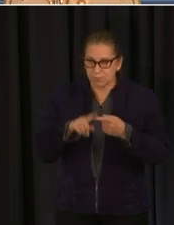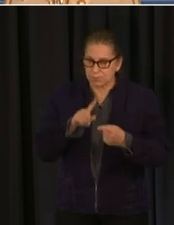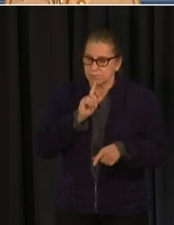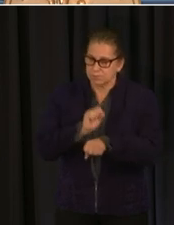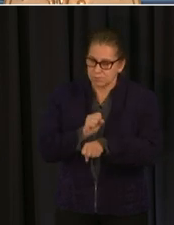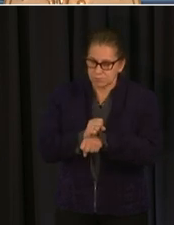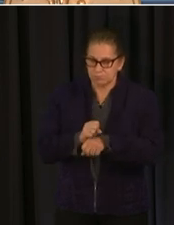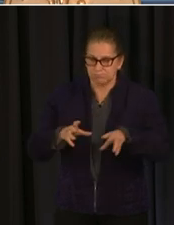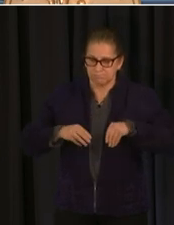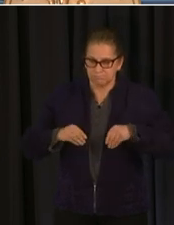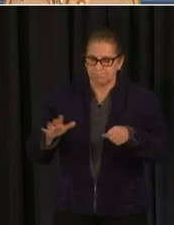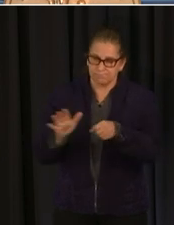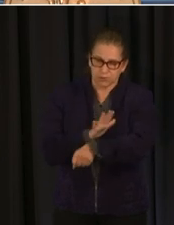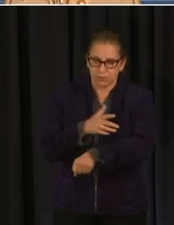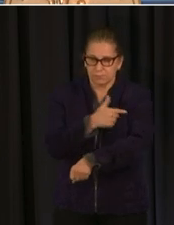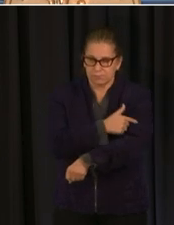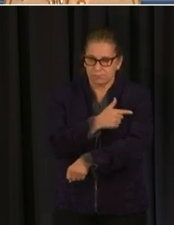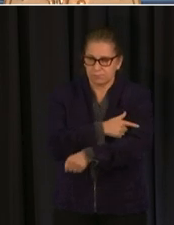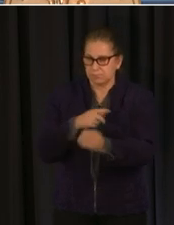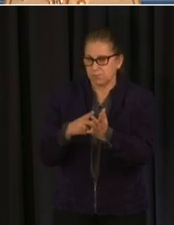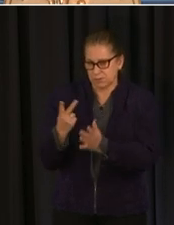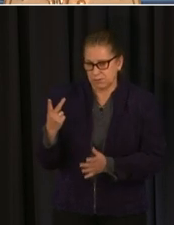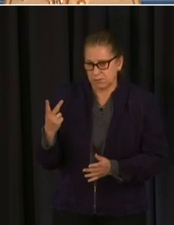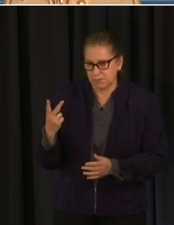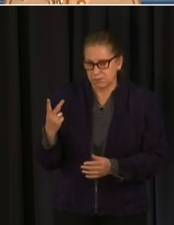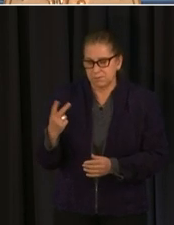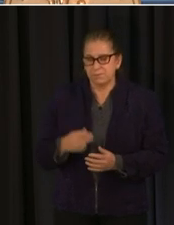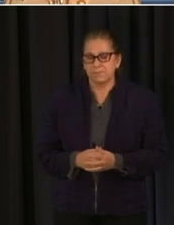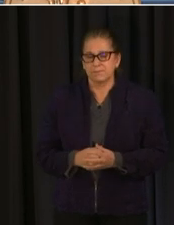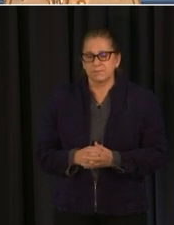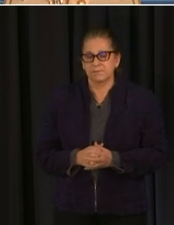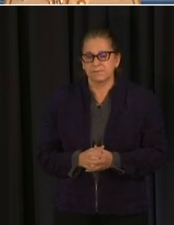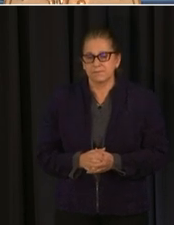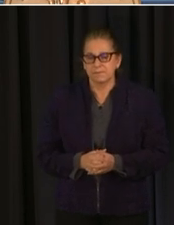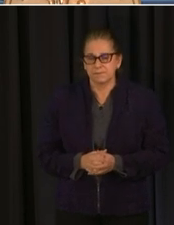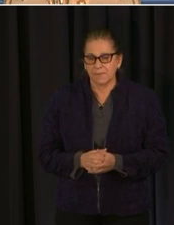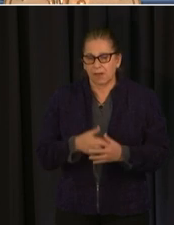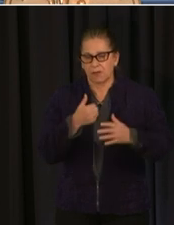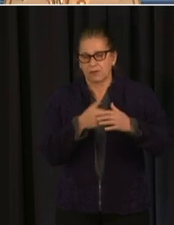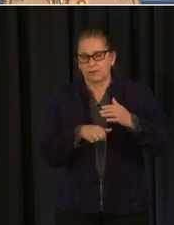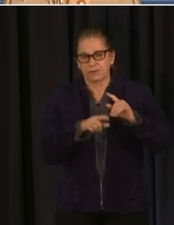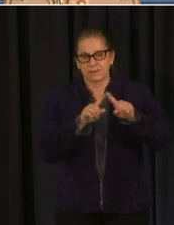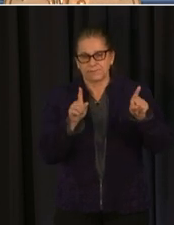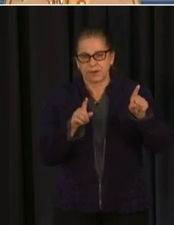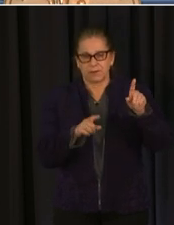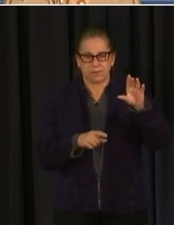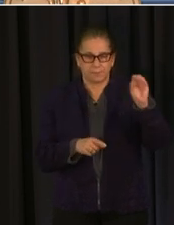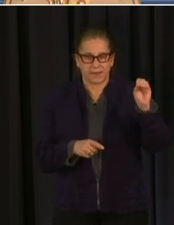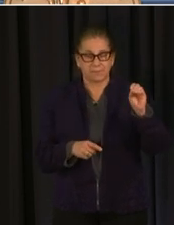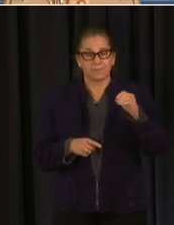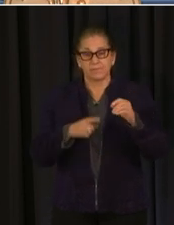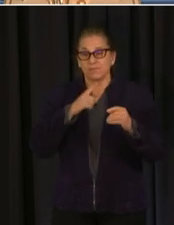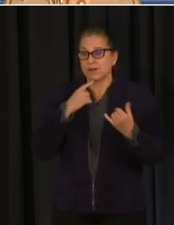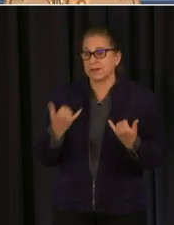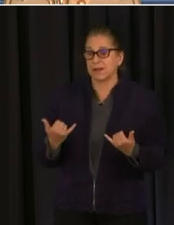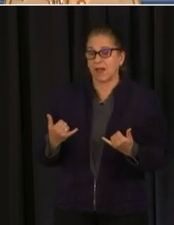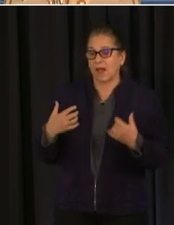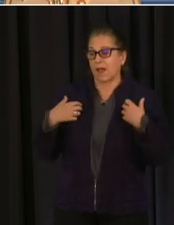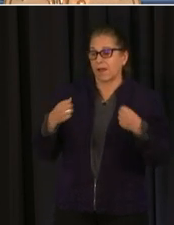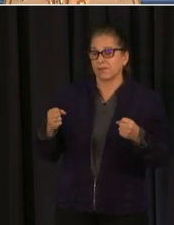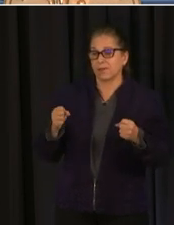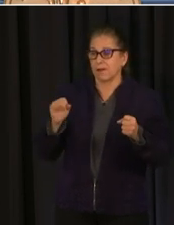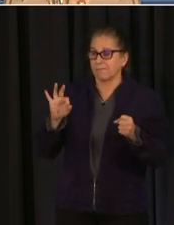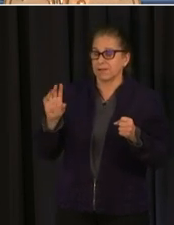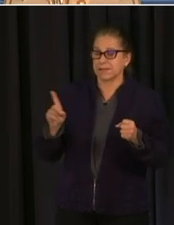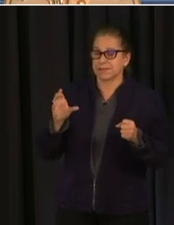dramatic uh improvements in our health metrics uh and as you can see where we are today with